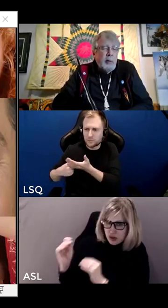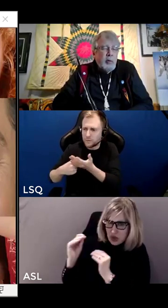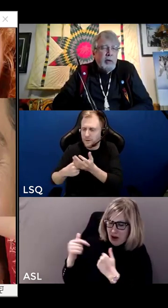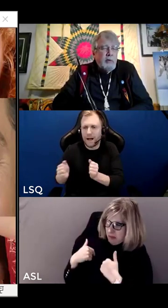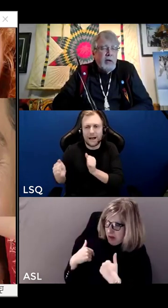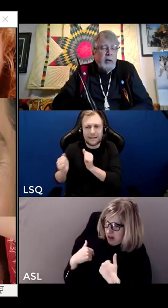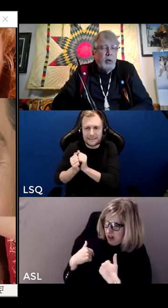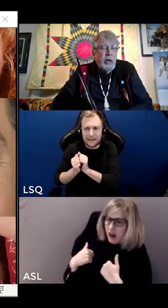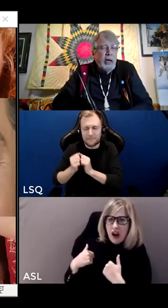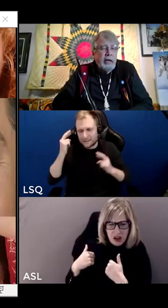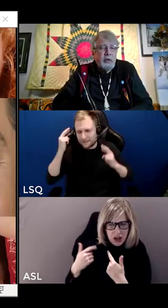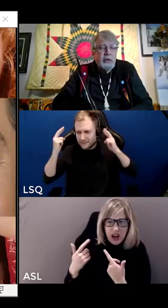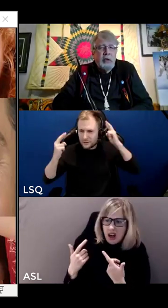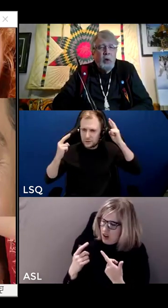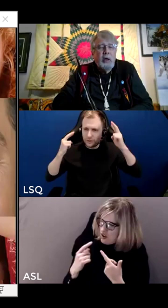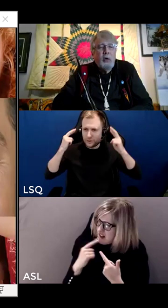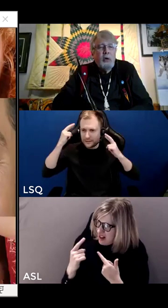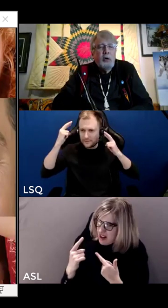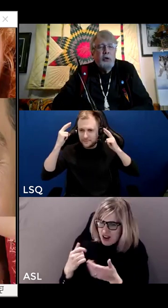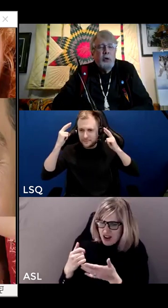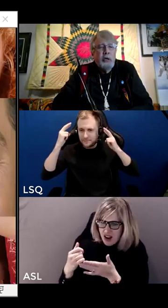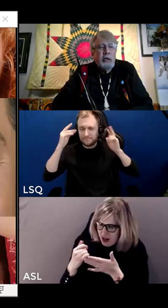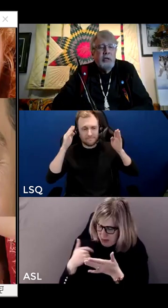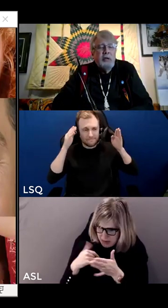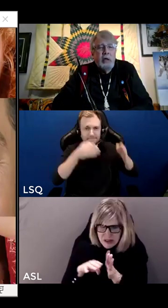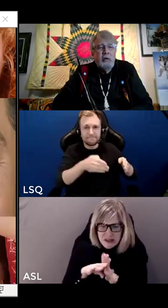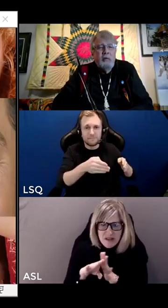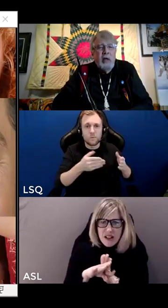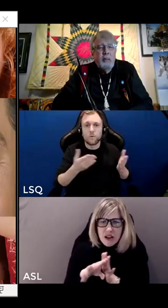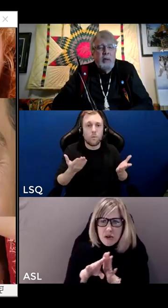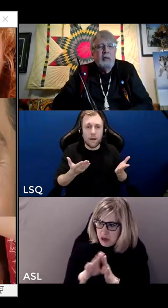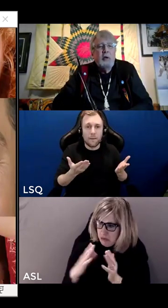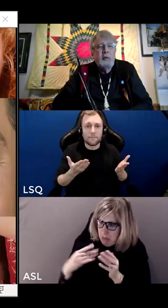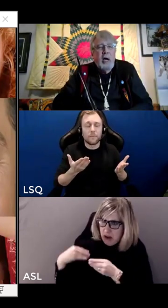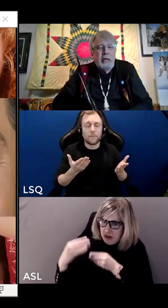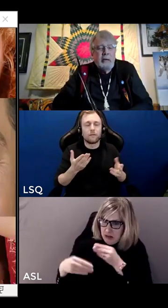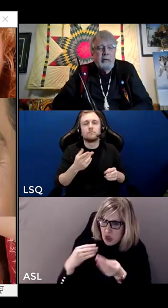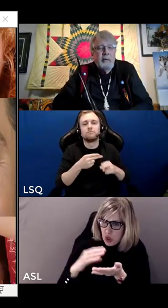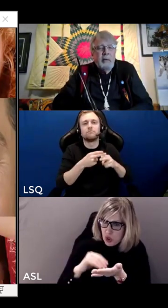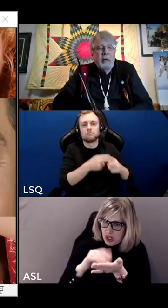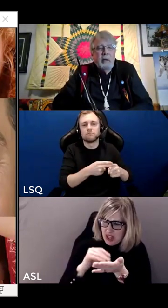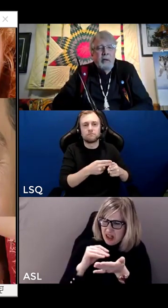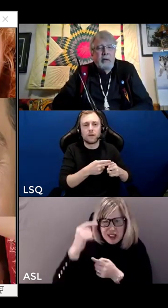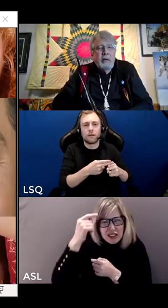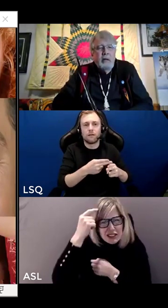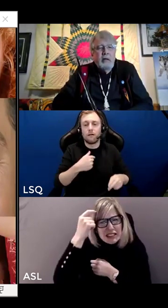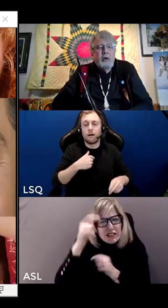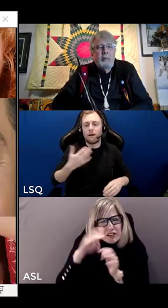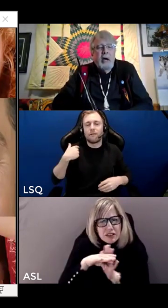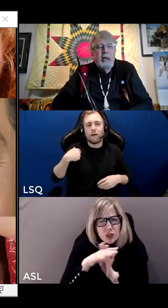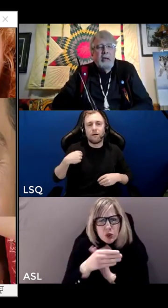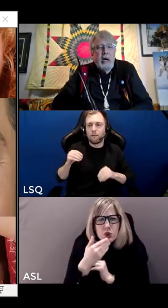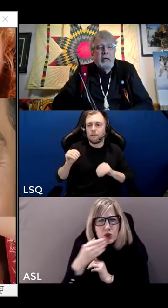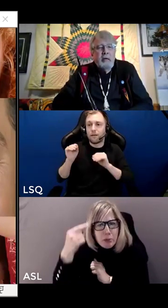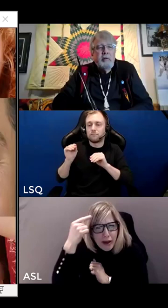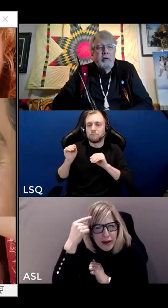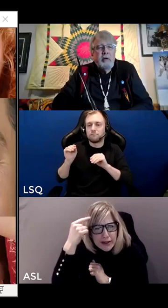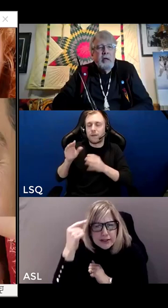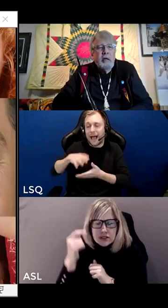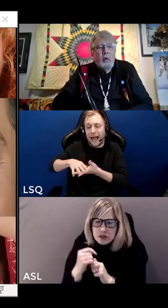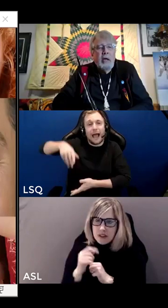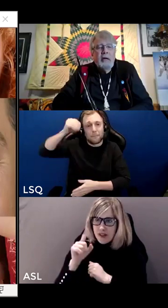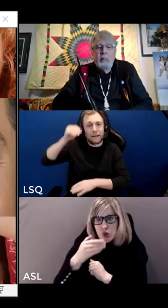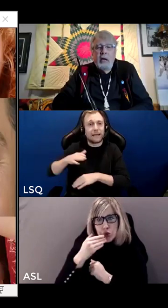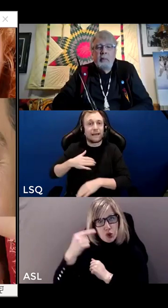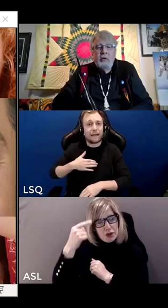able to develop what I actually know in our Haudenosaunee teachings as developing the good mind. And the good mind guides us